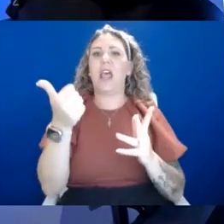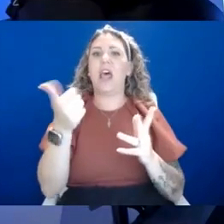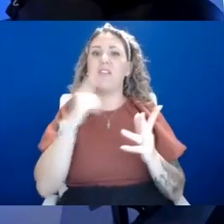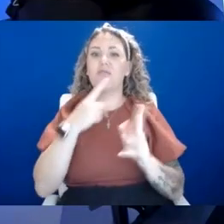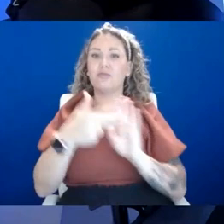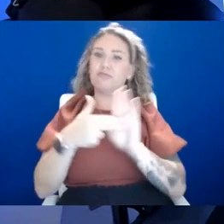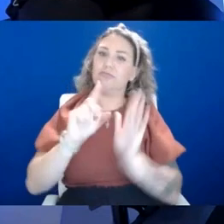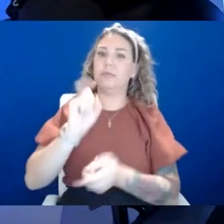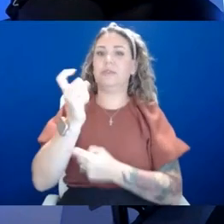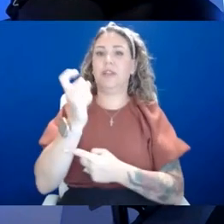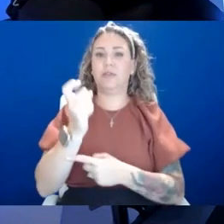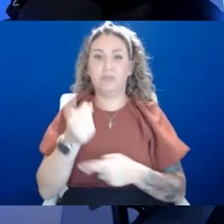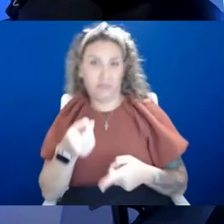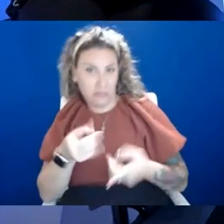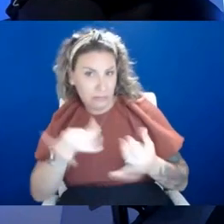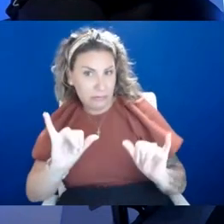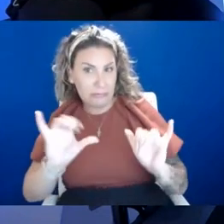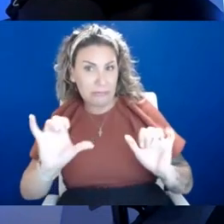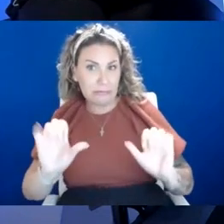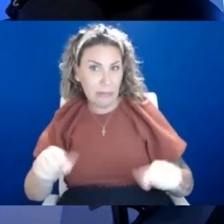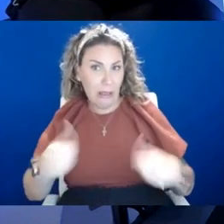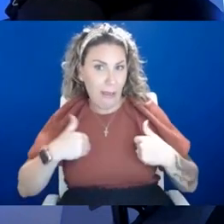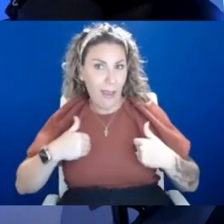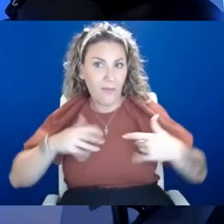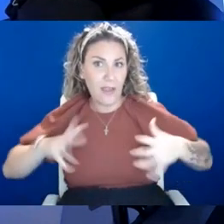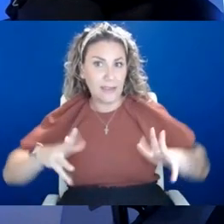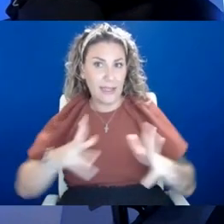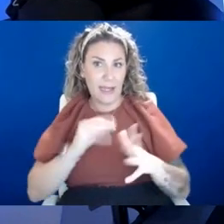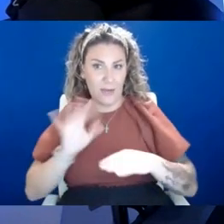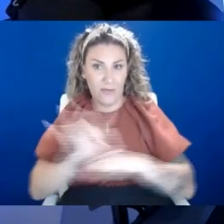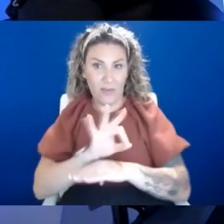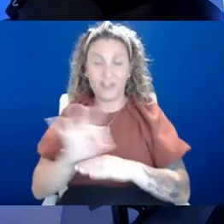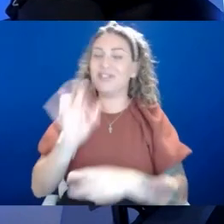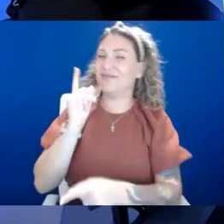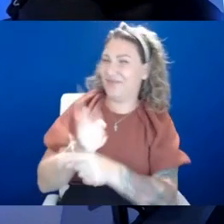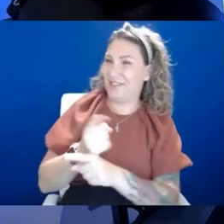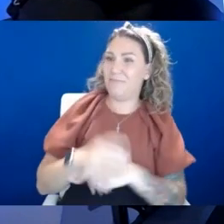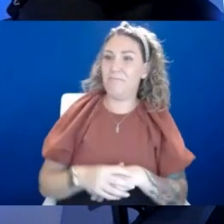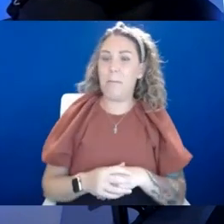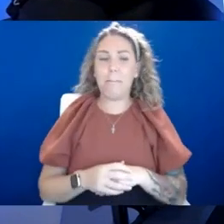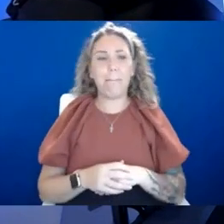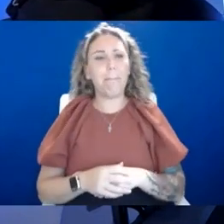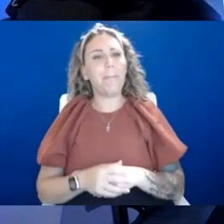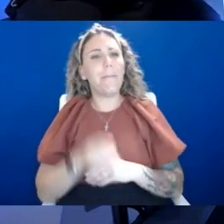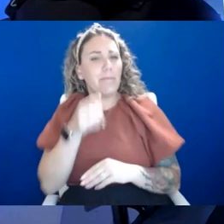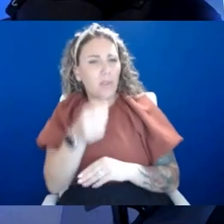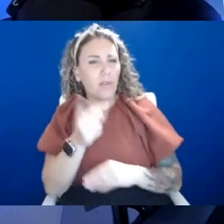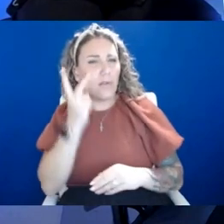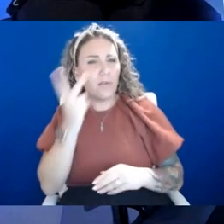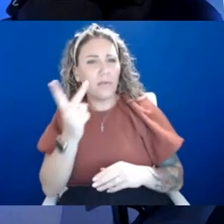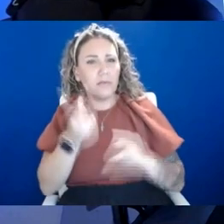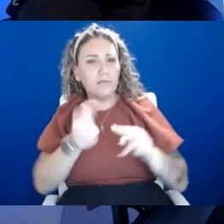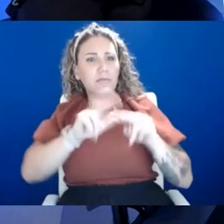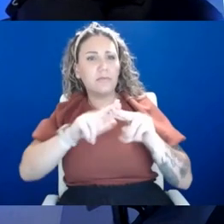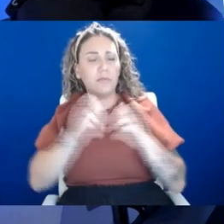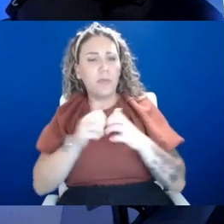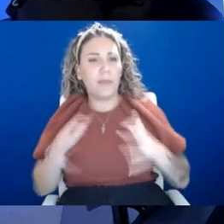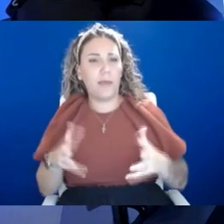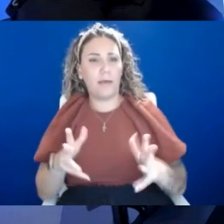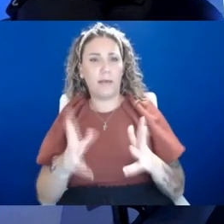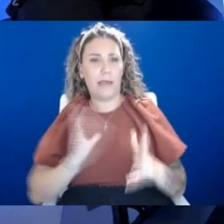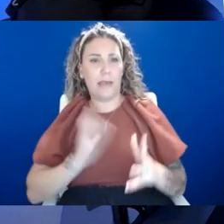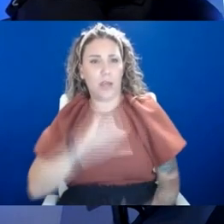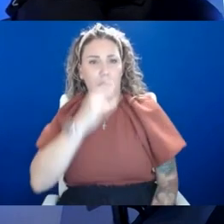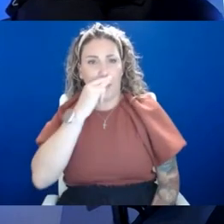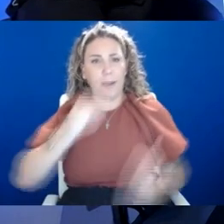anxiety and still be functioning. Yes. Correct. Yeah. And yeah. Okay. So are you seeing a increase in anxiety in our kids, our young